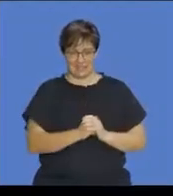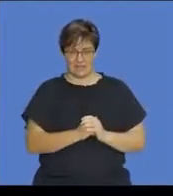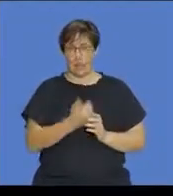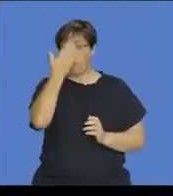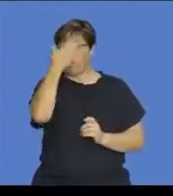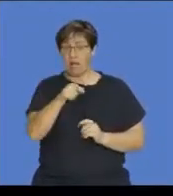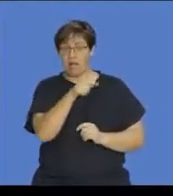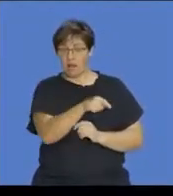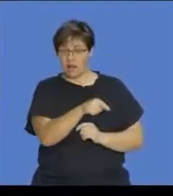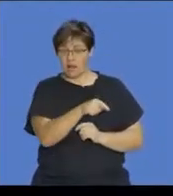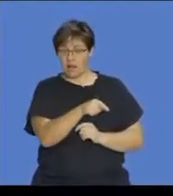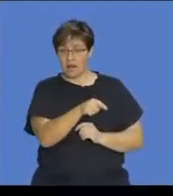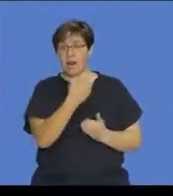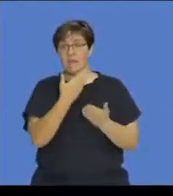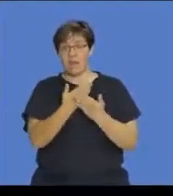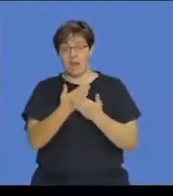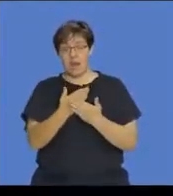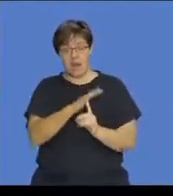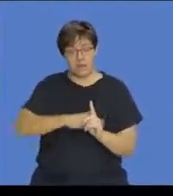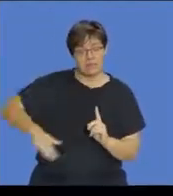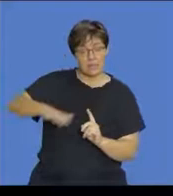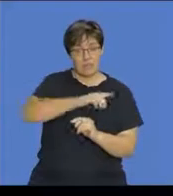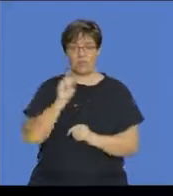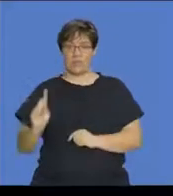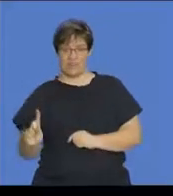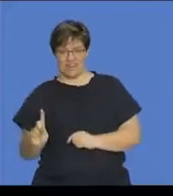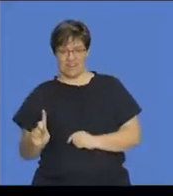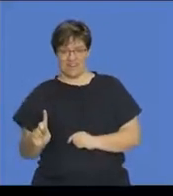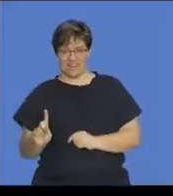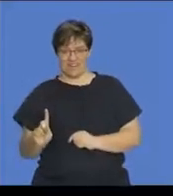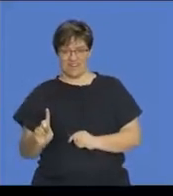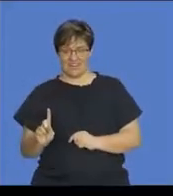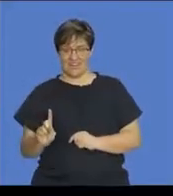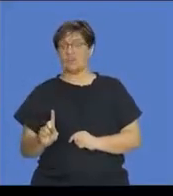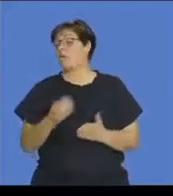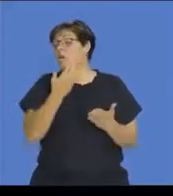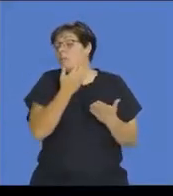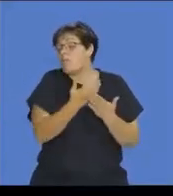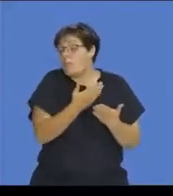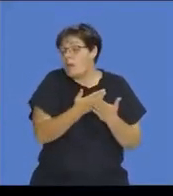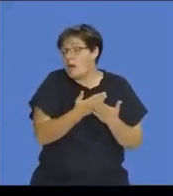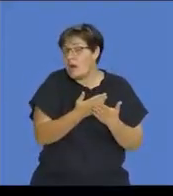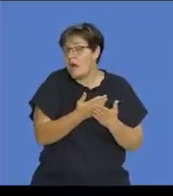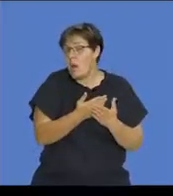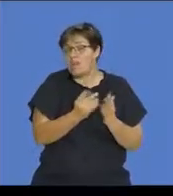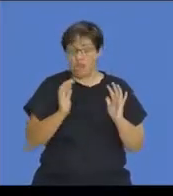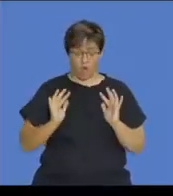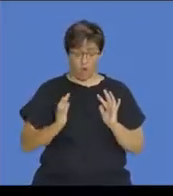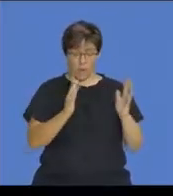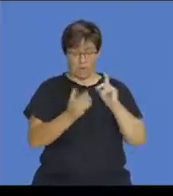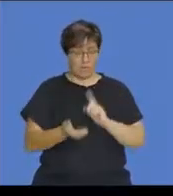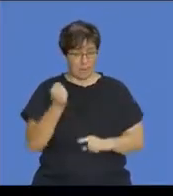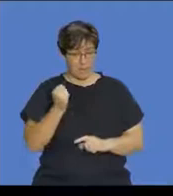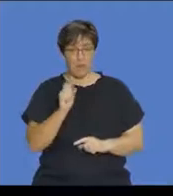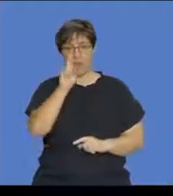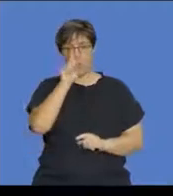know the probability of the sample space is 1. So we can get the probability of the complement is